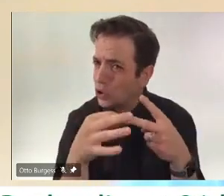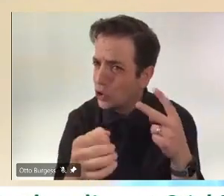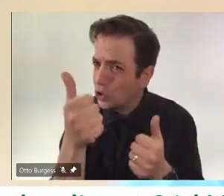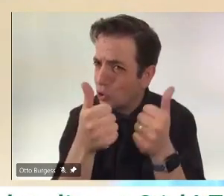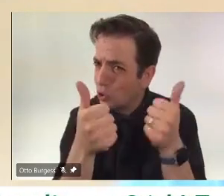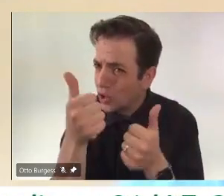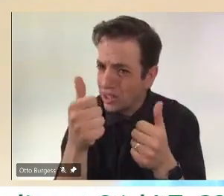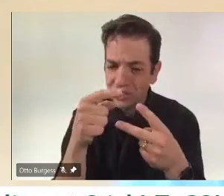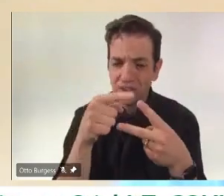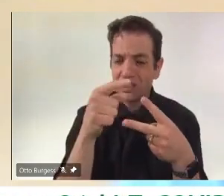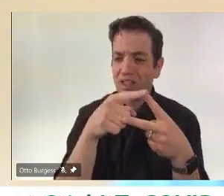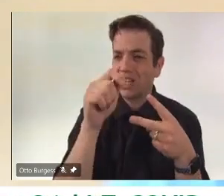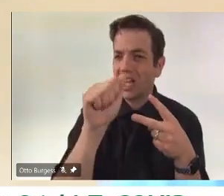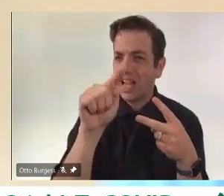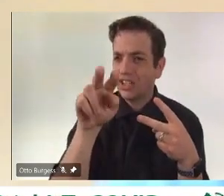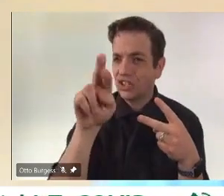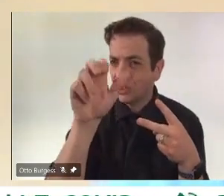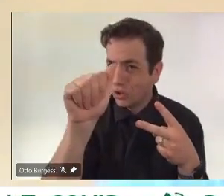their second dose?